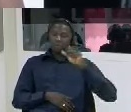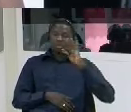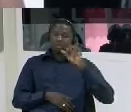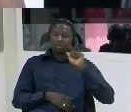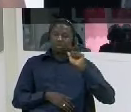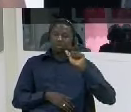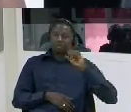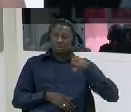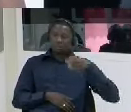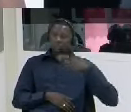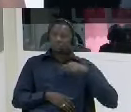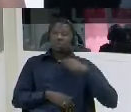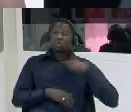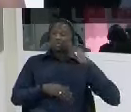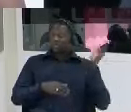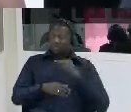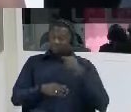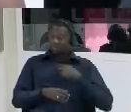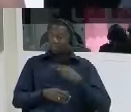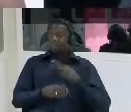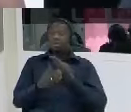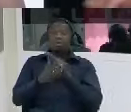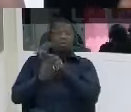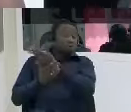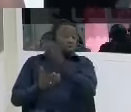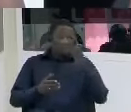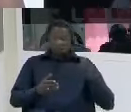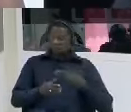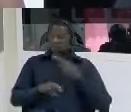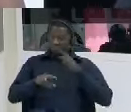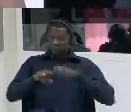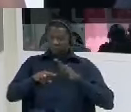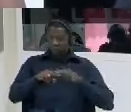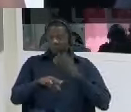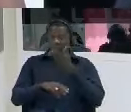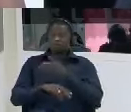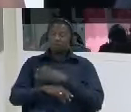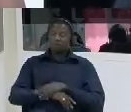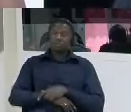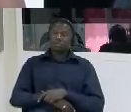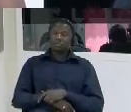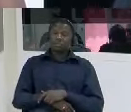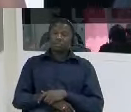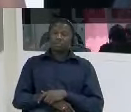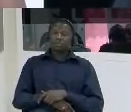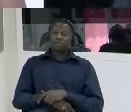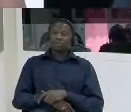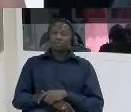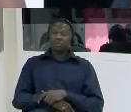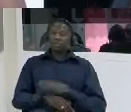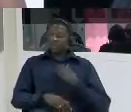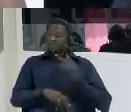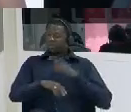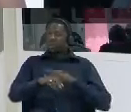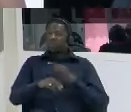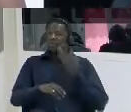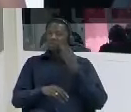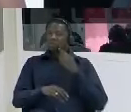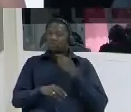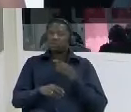and um you said that this panel um after you were tortured that you were brought back to the panel